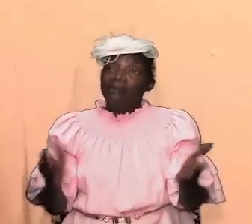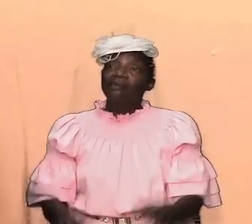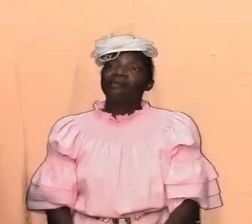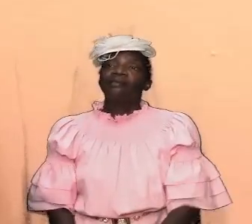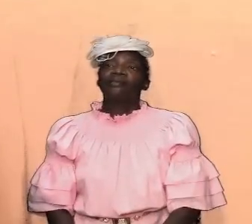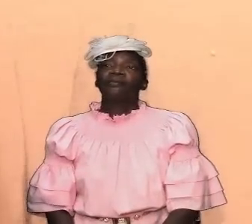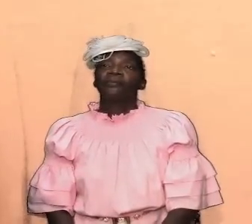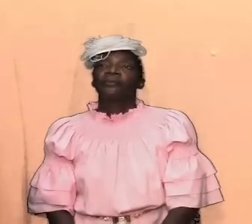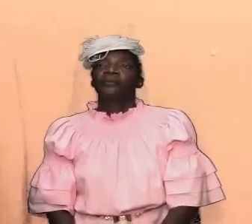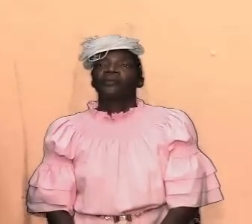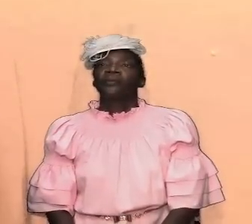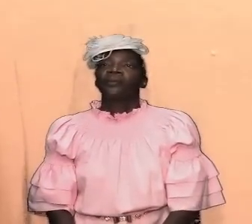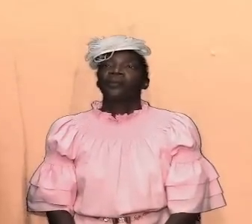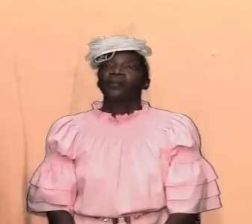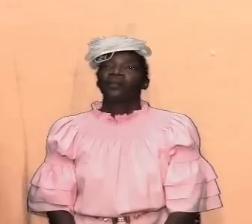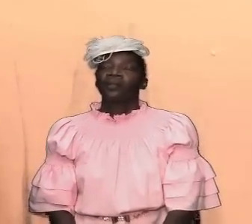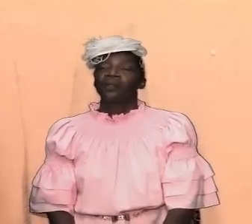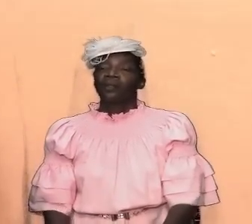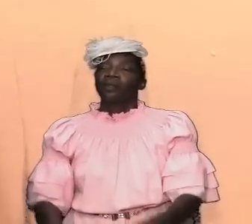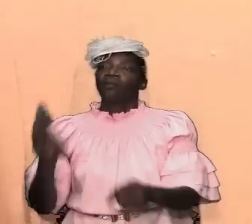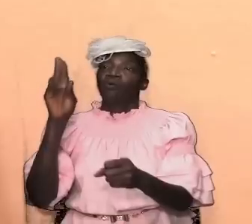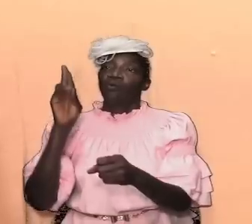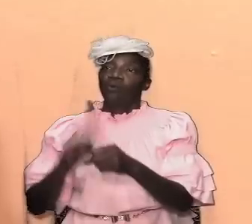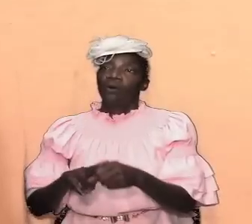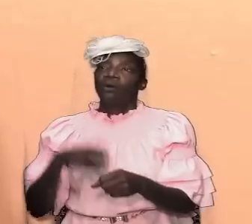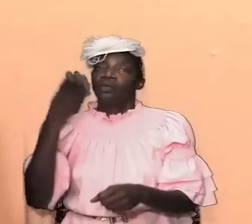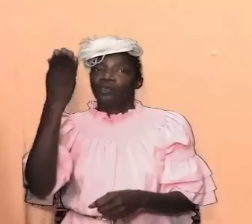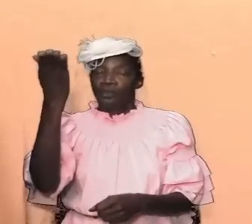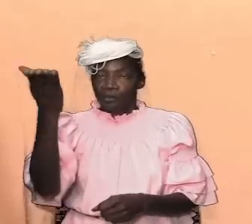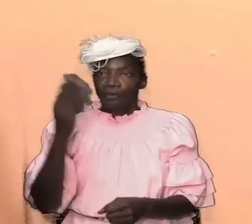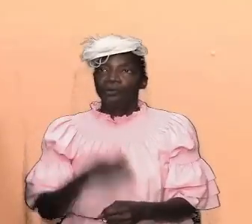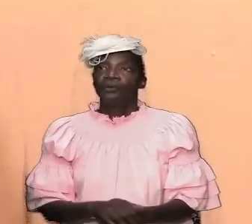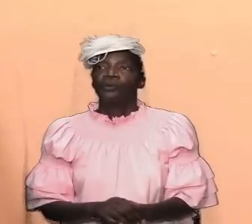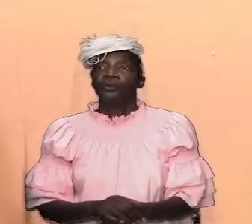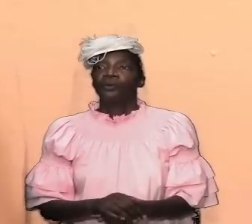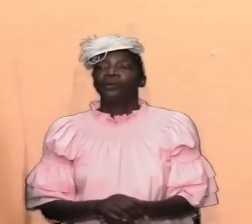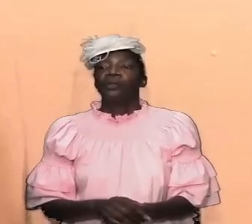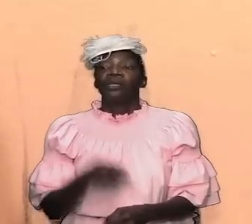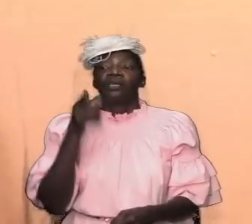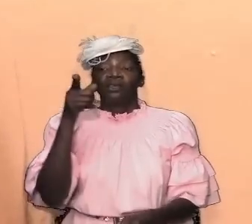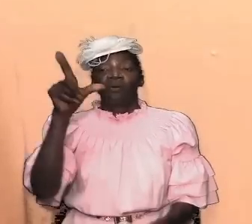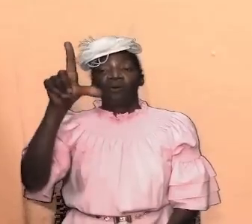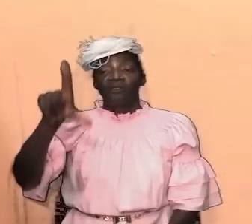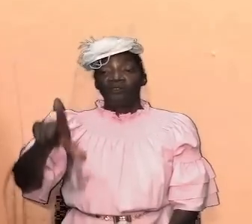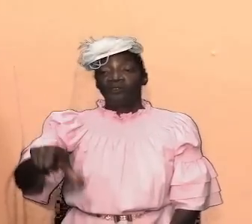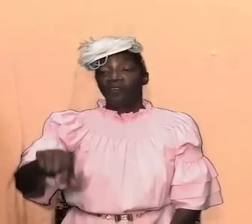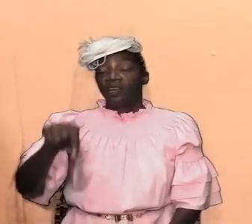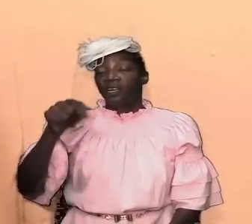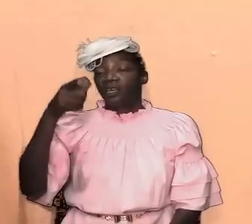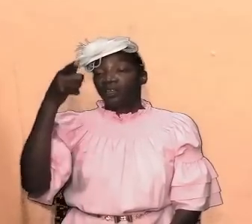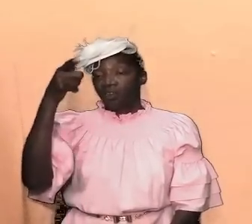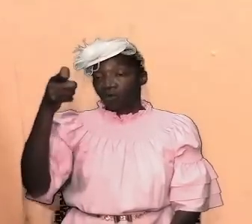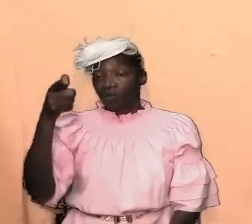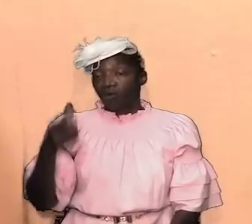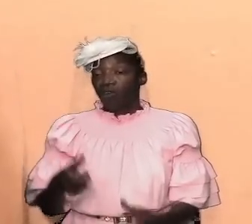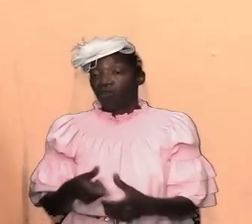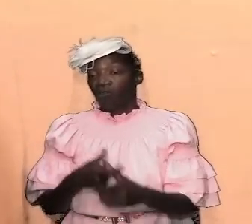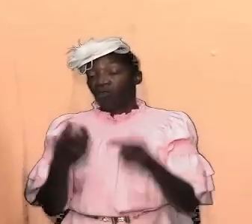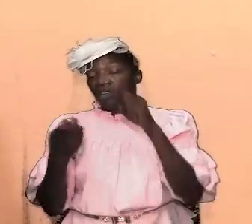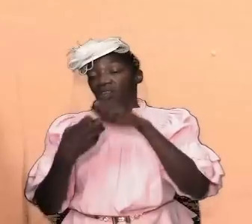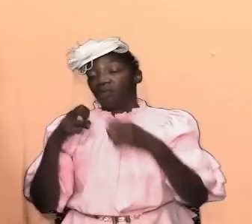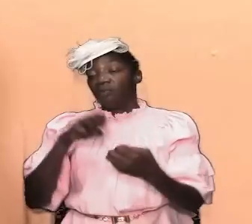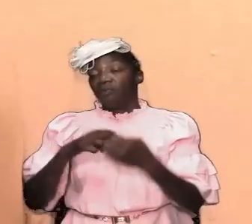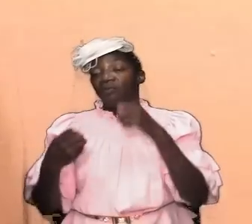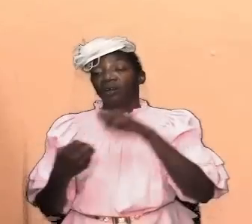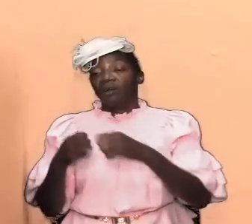admonish and warn some lest you find that you run into problems